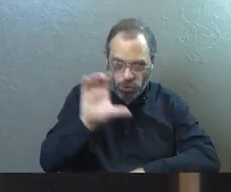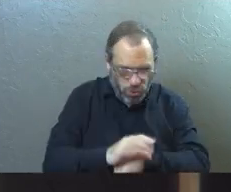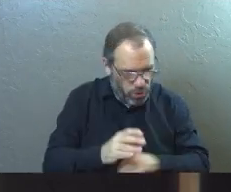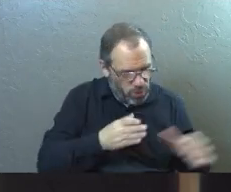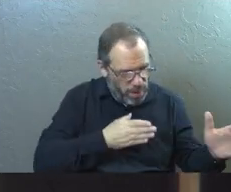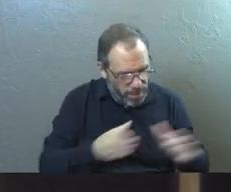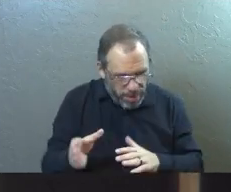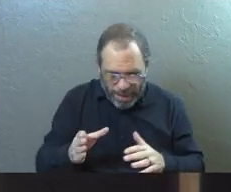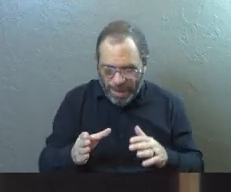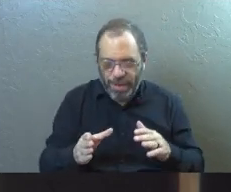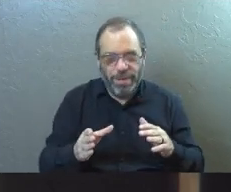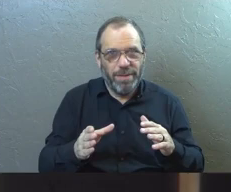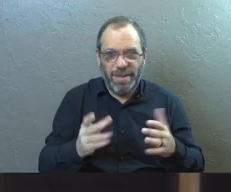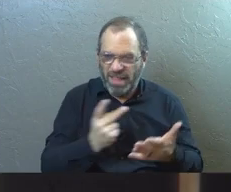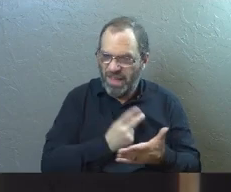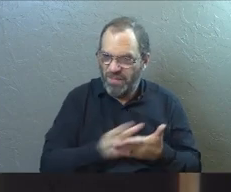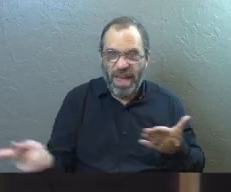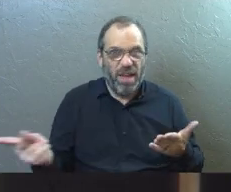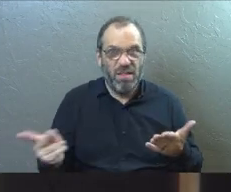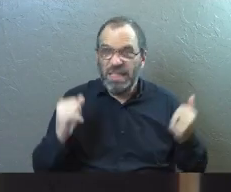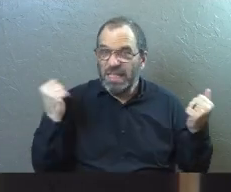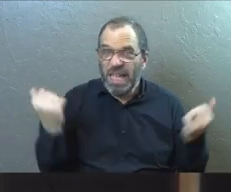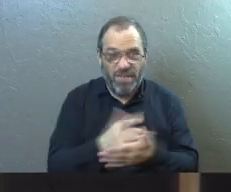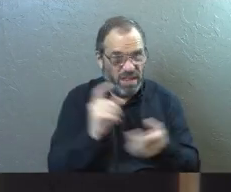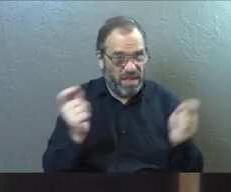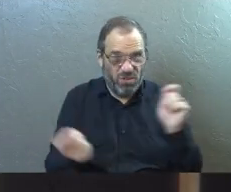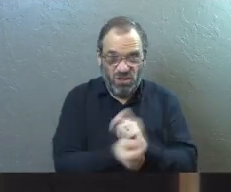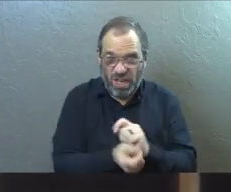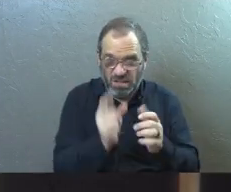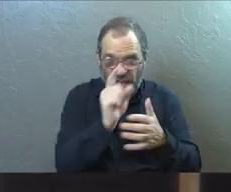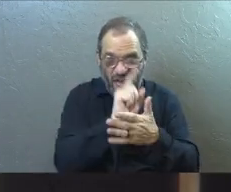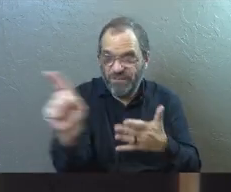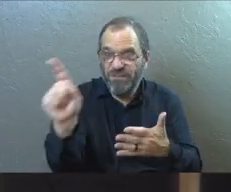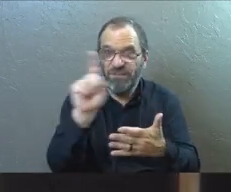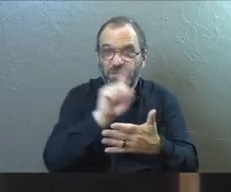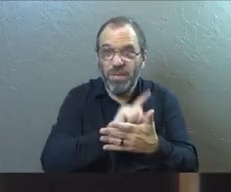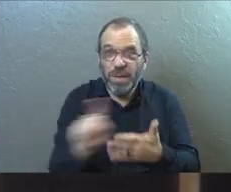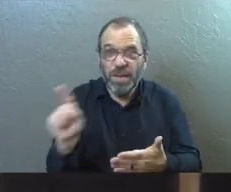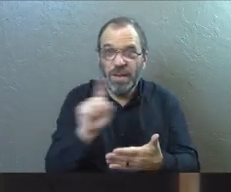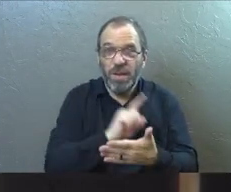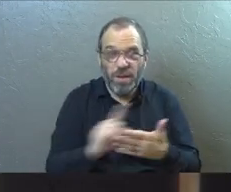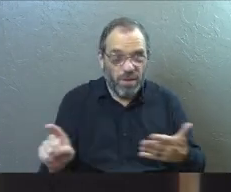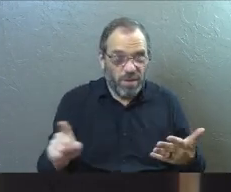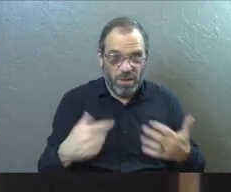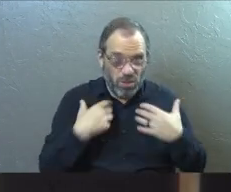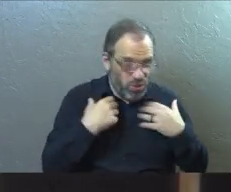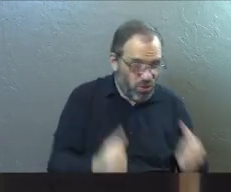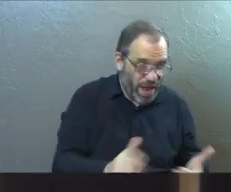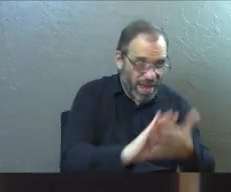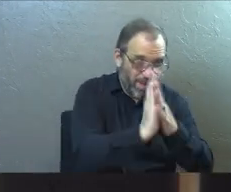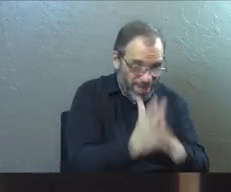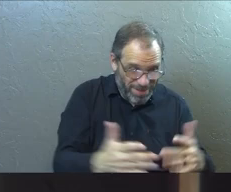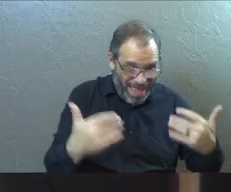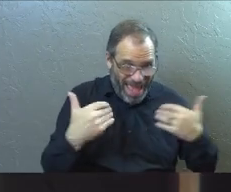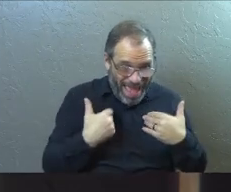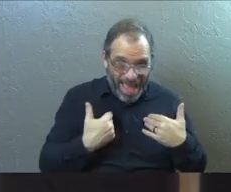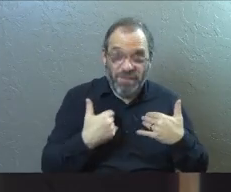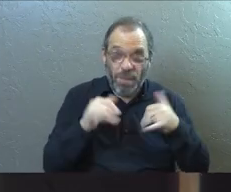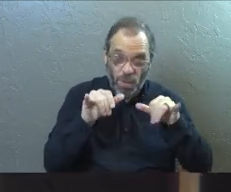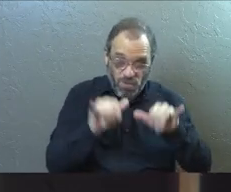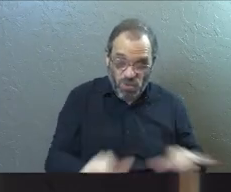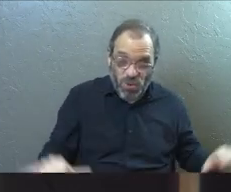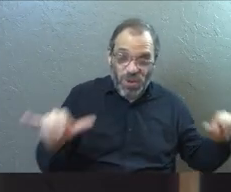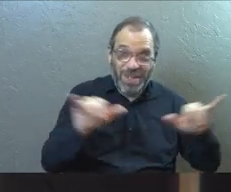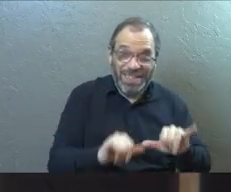church and none of the plans would work because everything was changing every single week. Any strength and peace that we got from routine